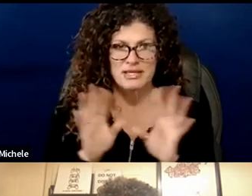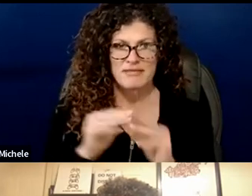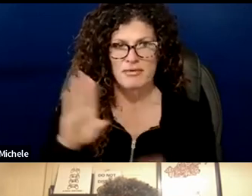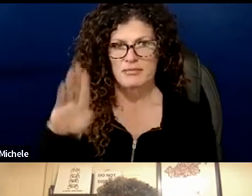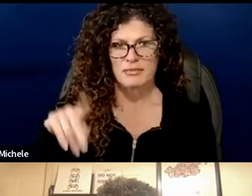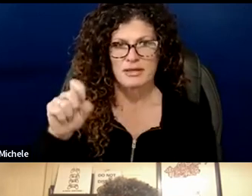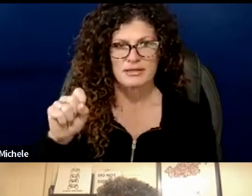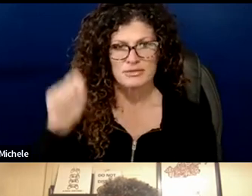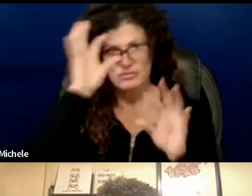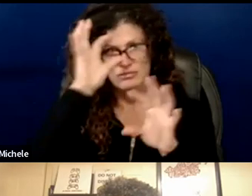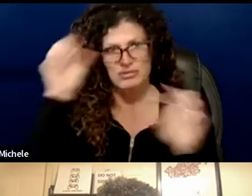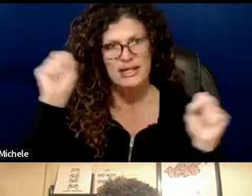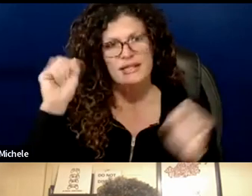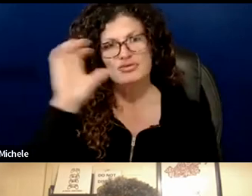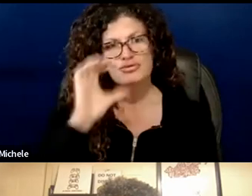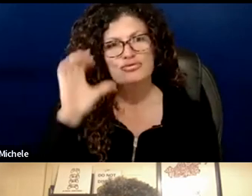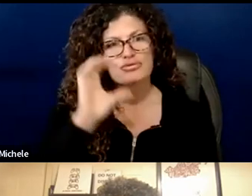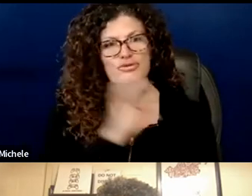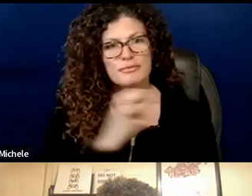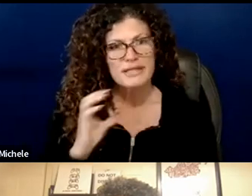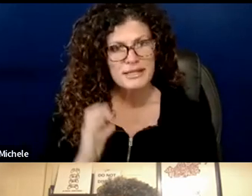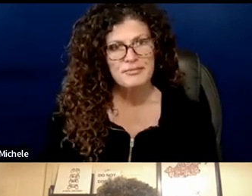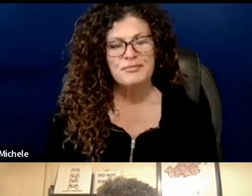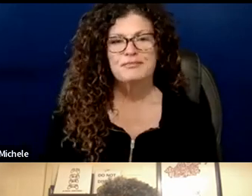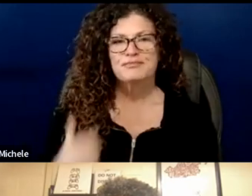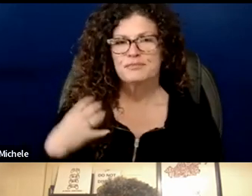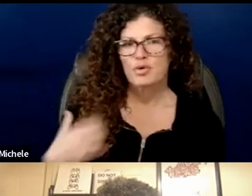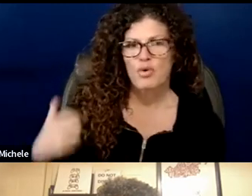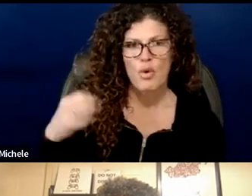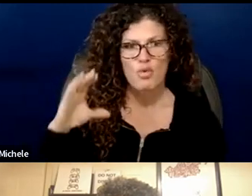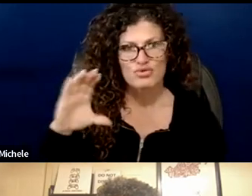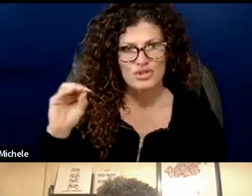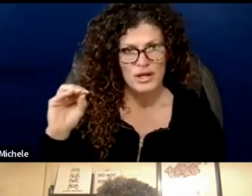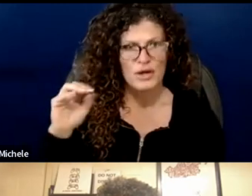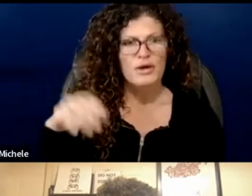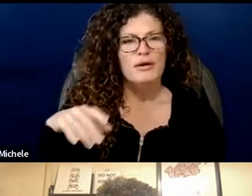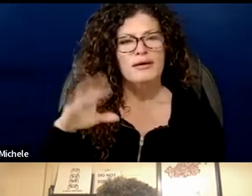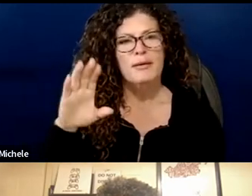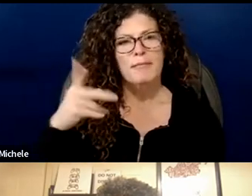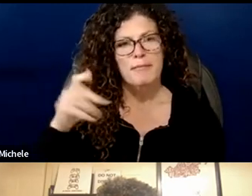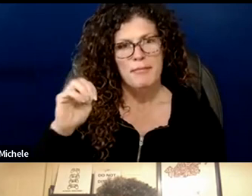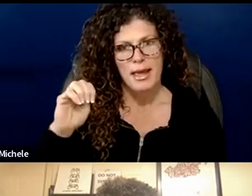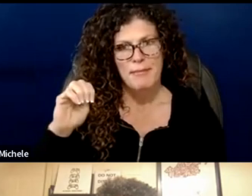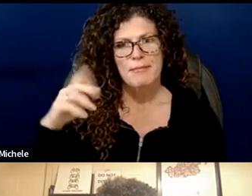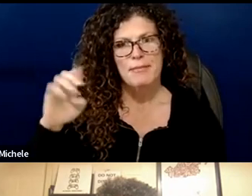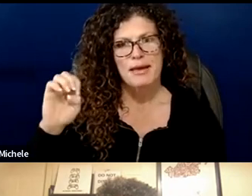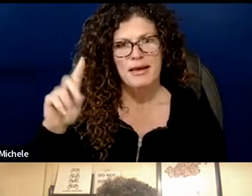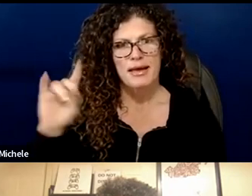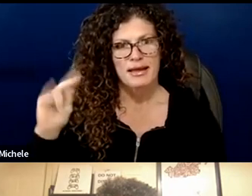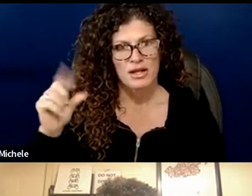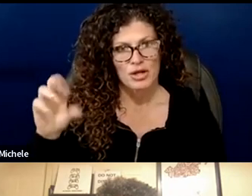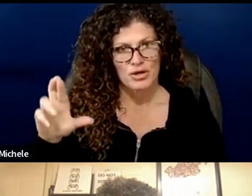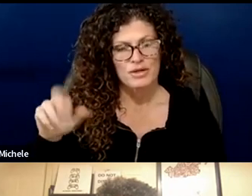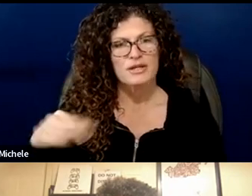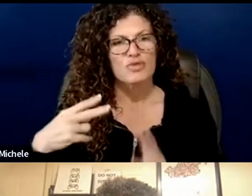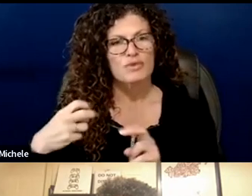Public School Superintendent Search Committee. I'm co-chair Pam Edinger and because this is a remote session, I'm going